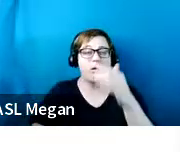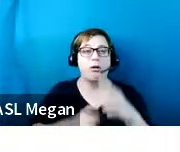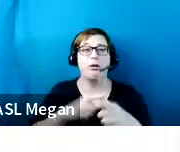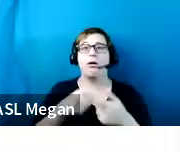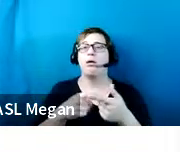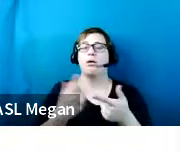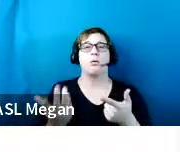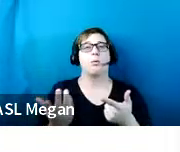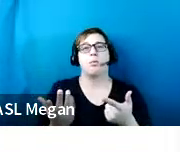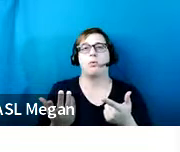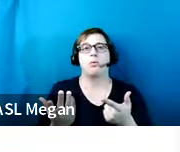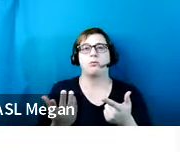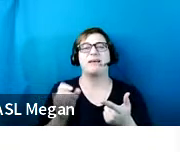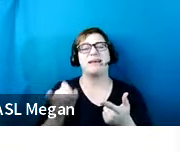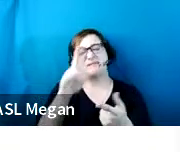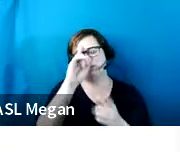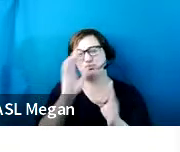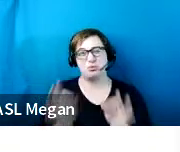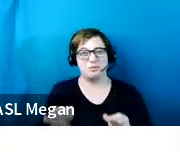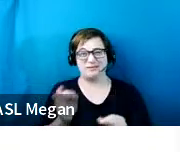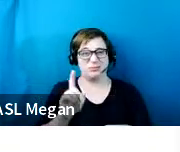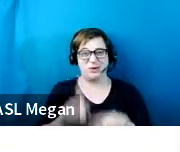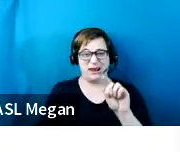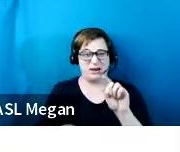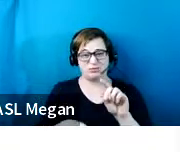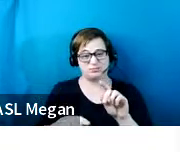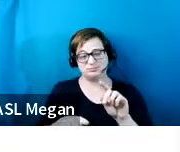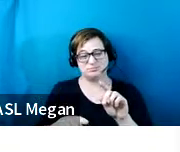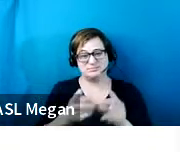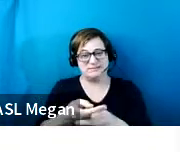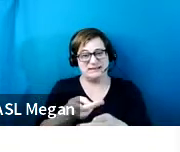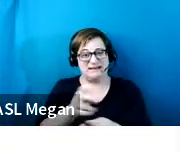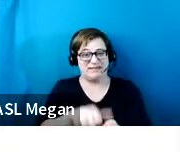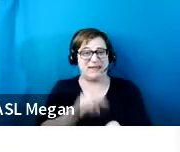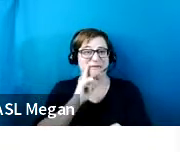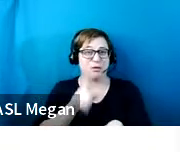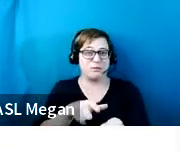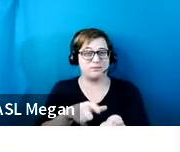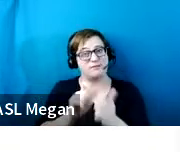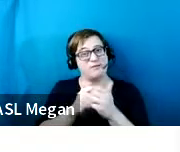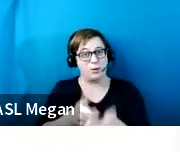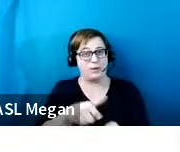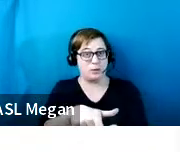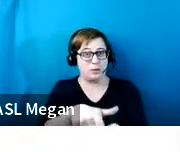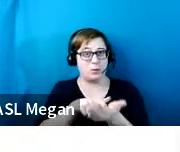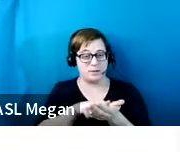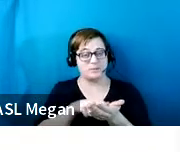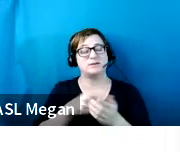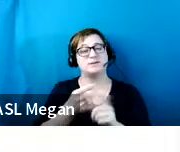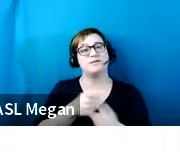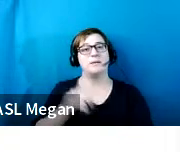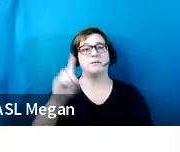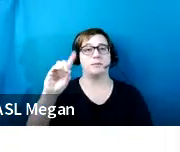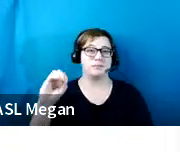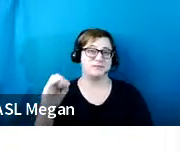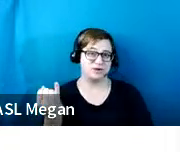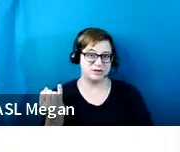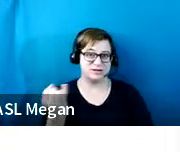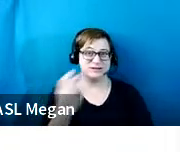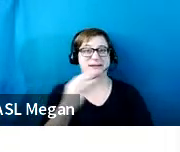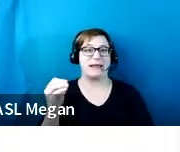this is determined as one of the criteria established by the Department of Justice and the Attorney General.